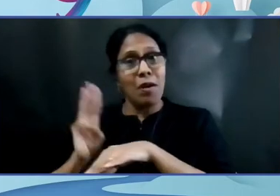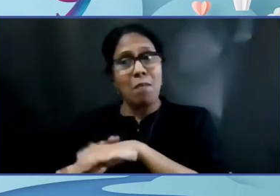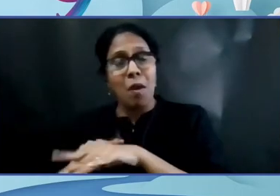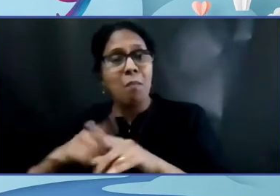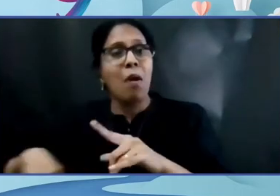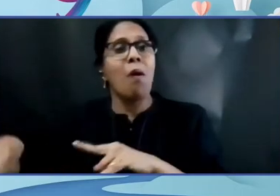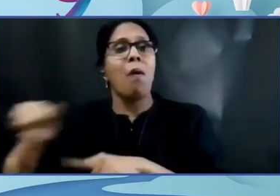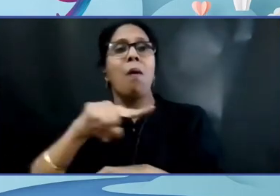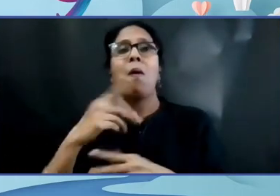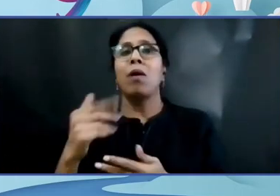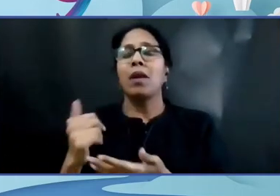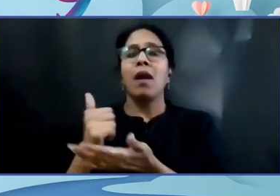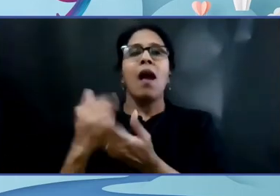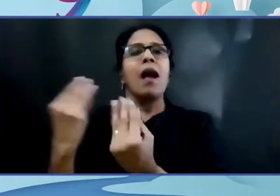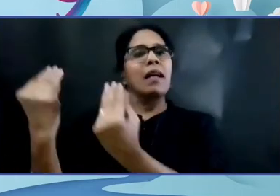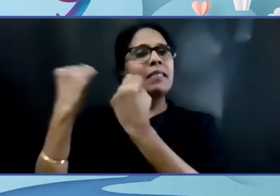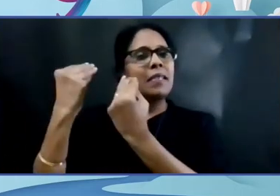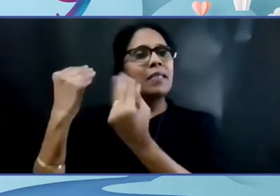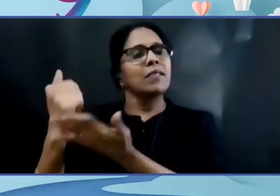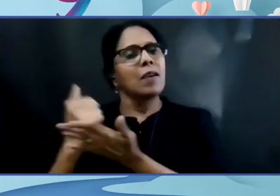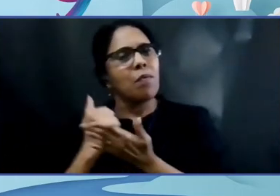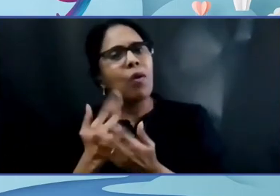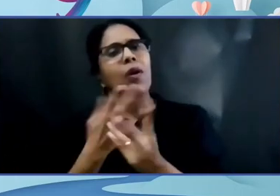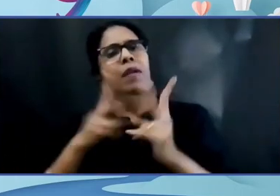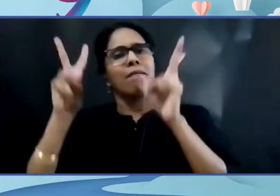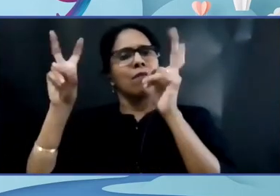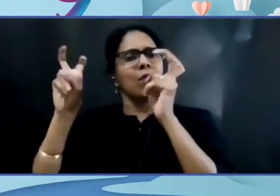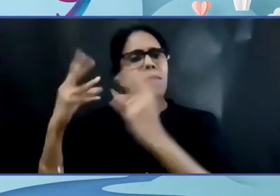they teach me different subjects.